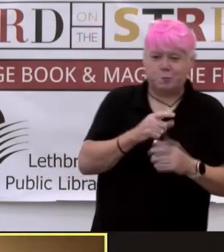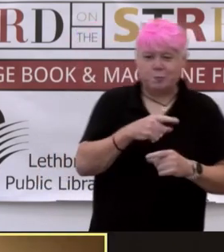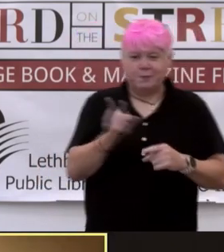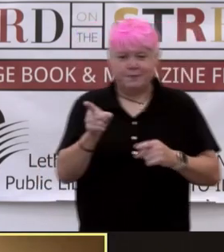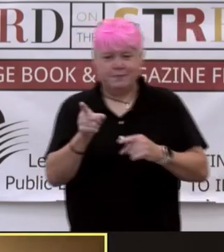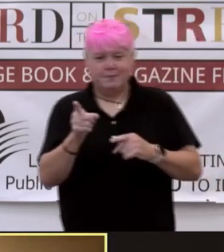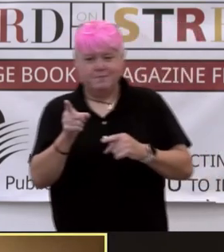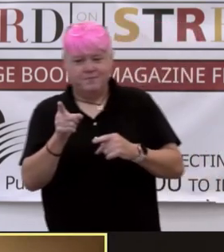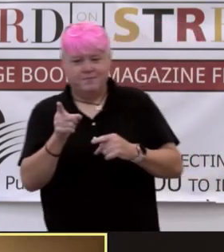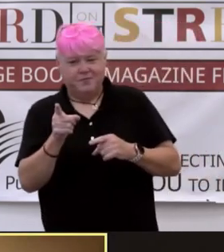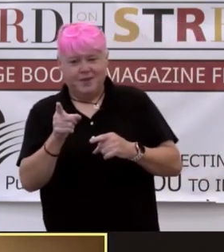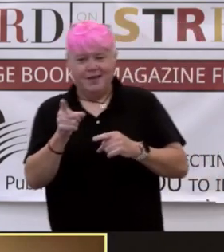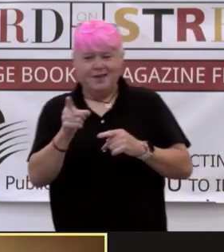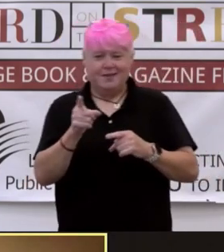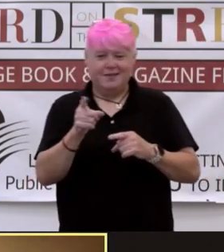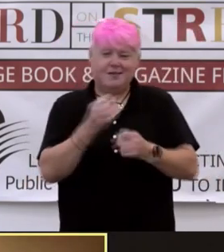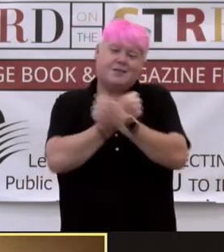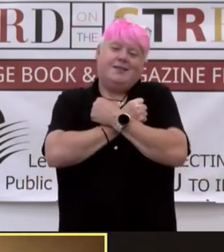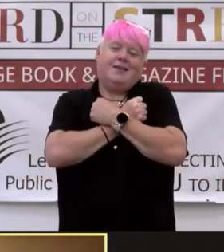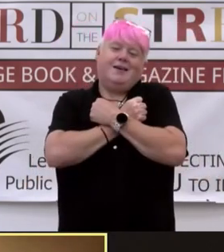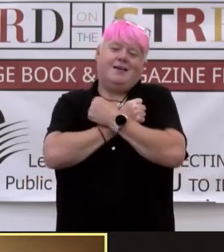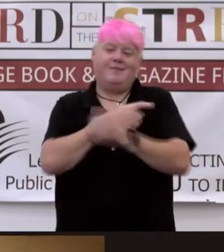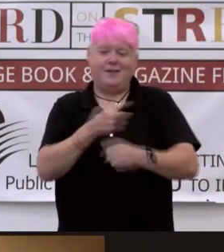there. just gone out into the desert. Yeah.